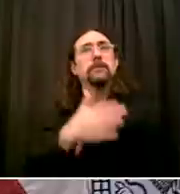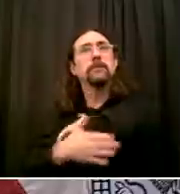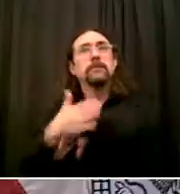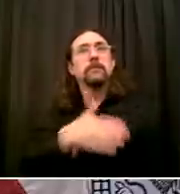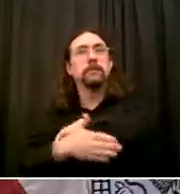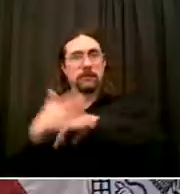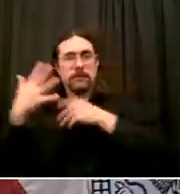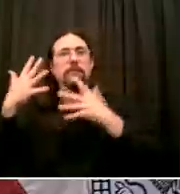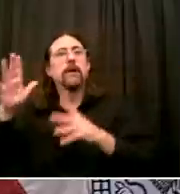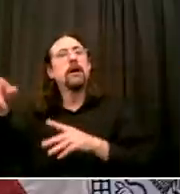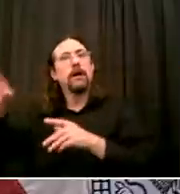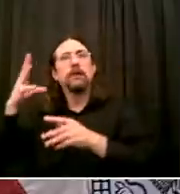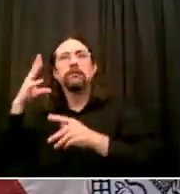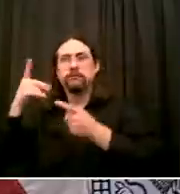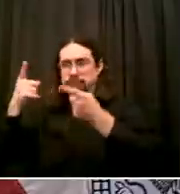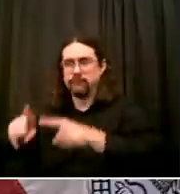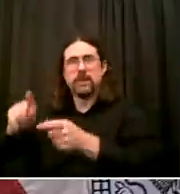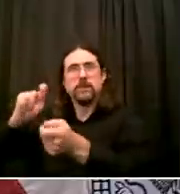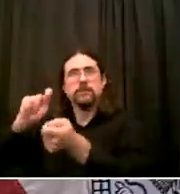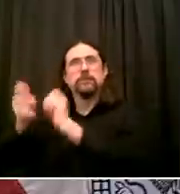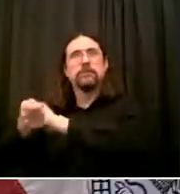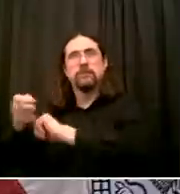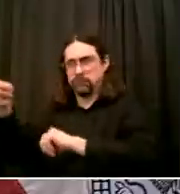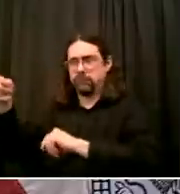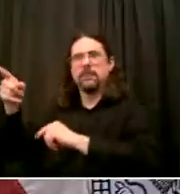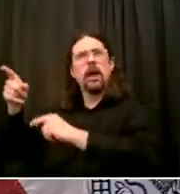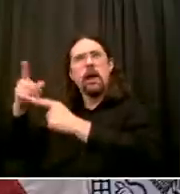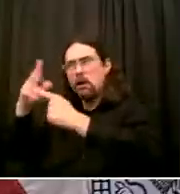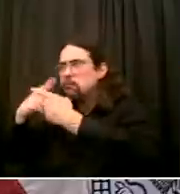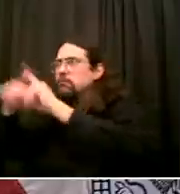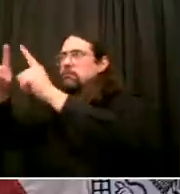lead the way Either one of you want to add?